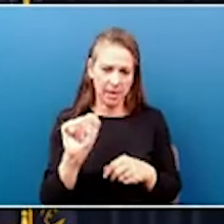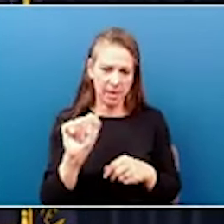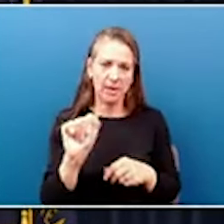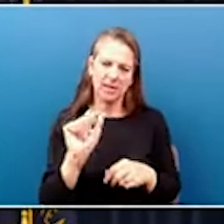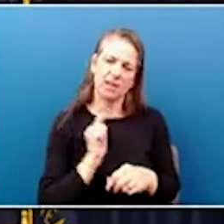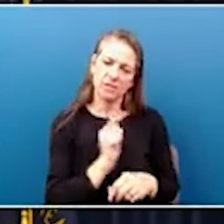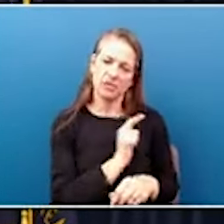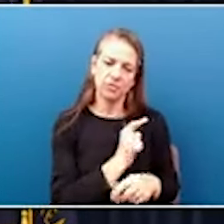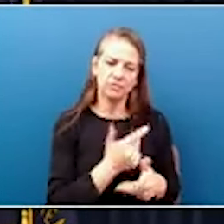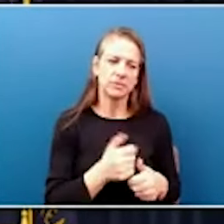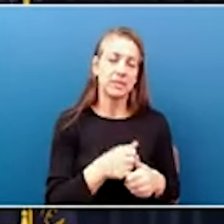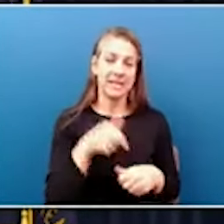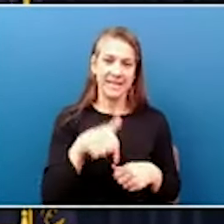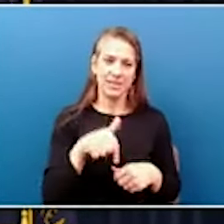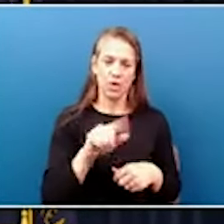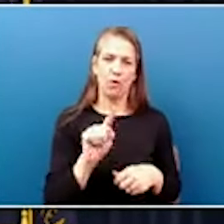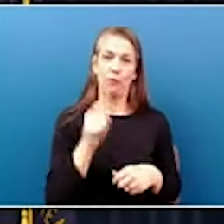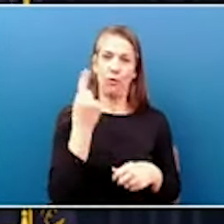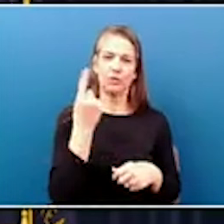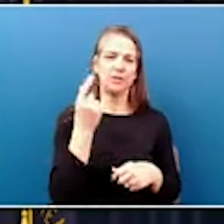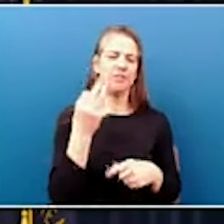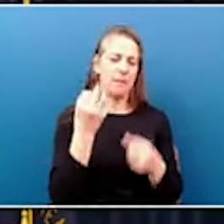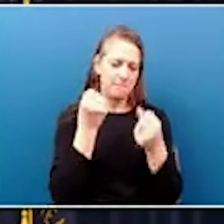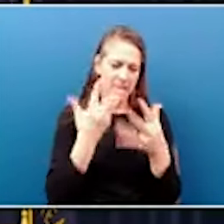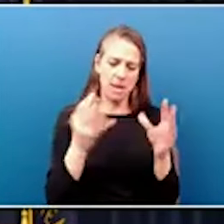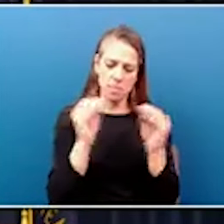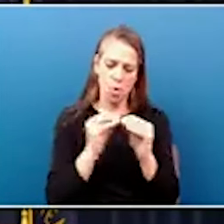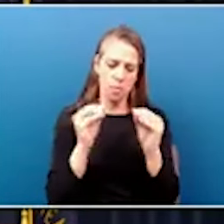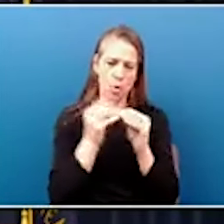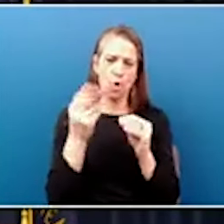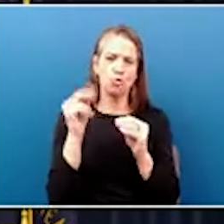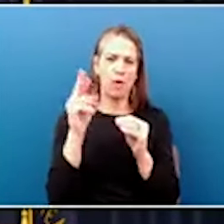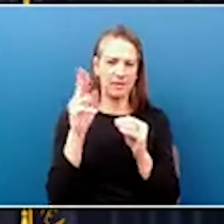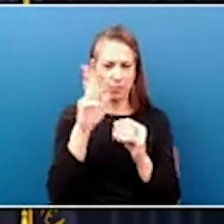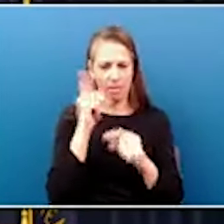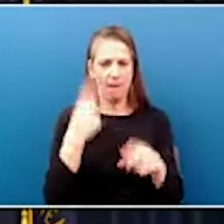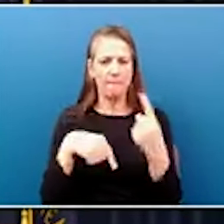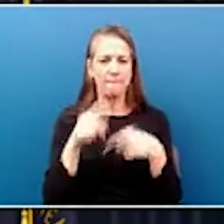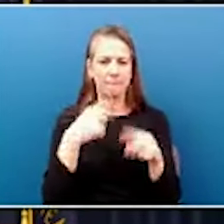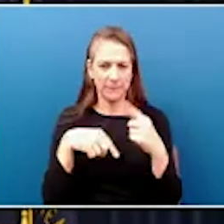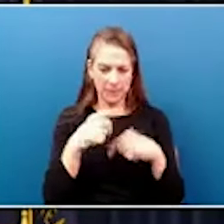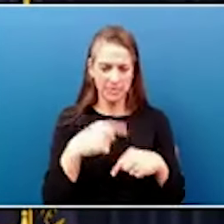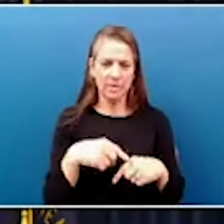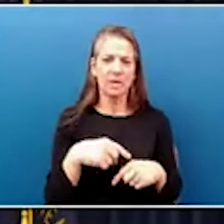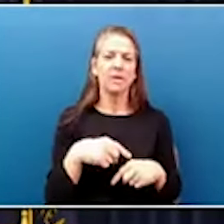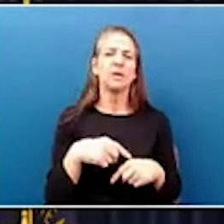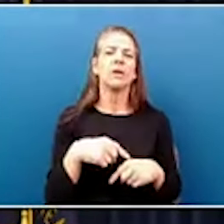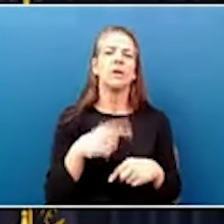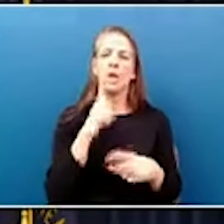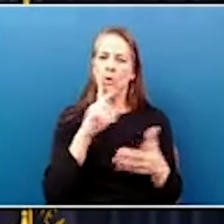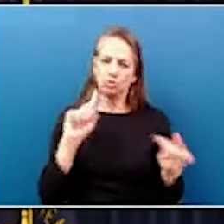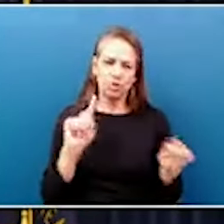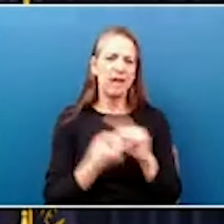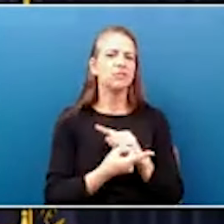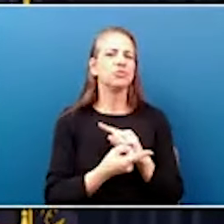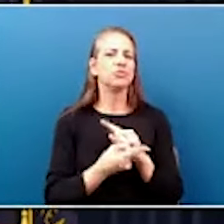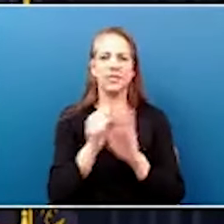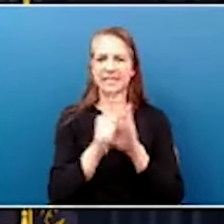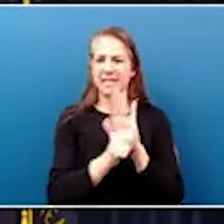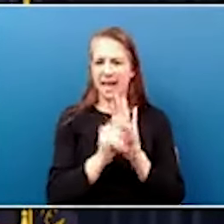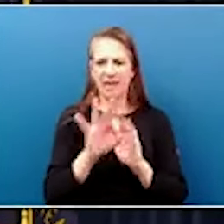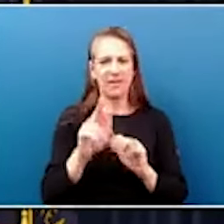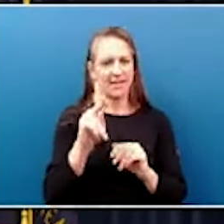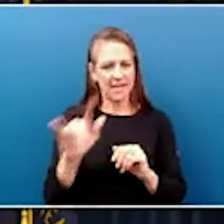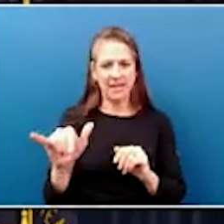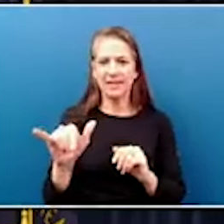is just the first of many more grants to come that will be transformational to the state of Kentucky. And we're